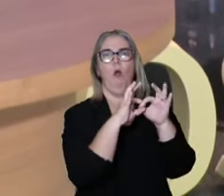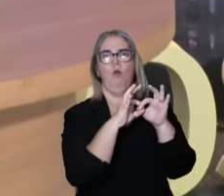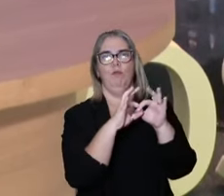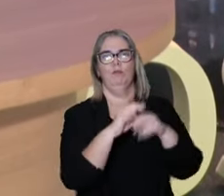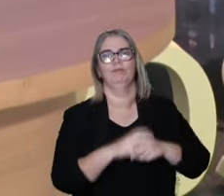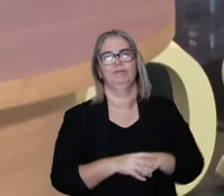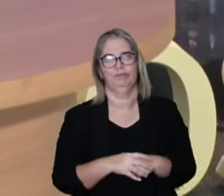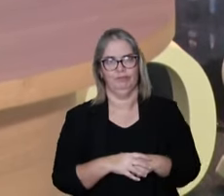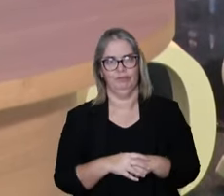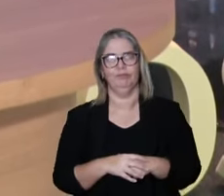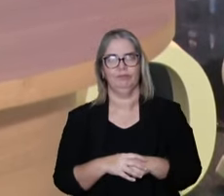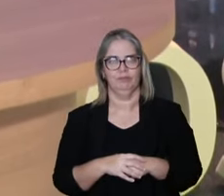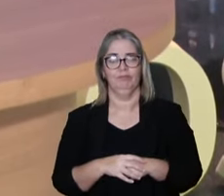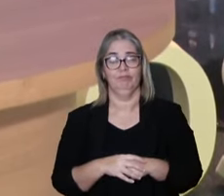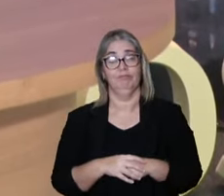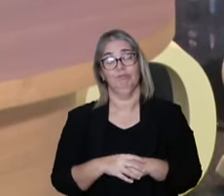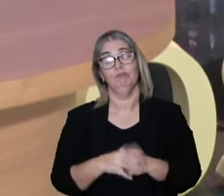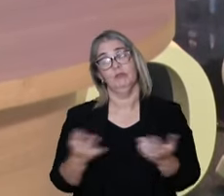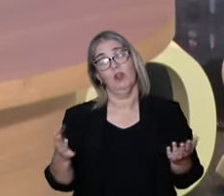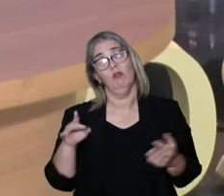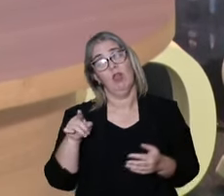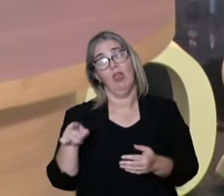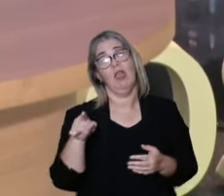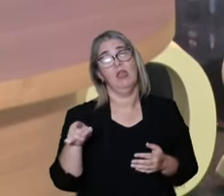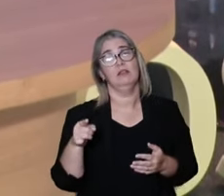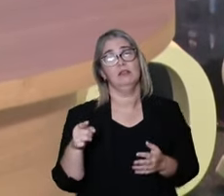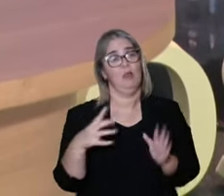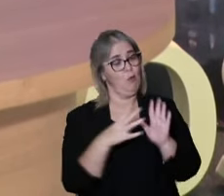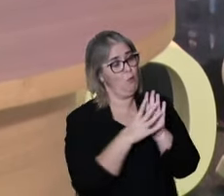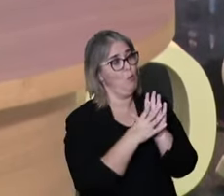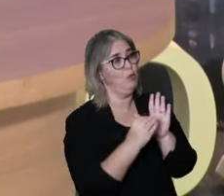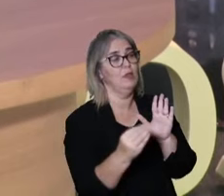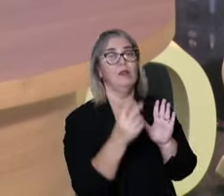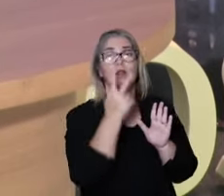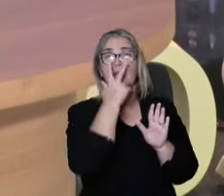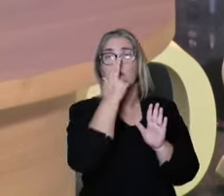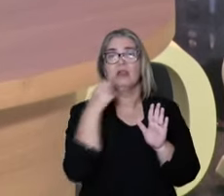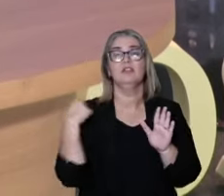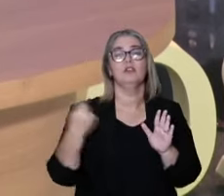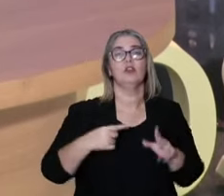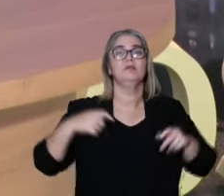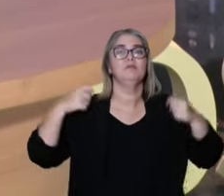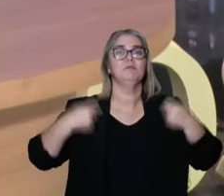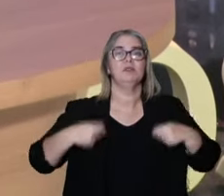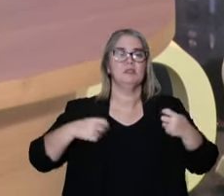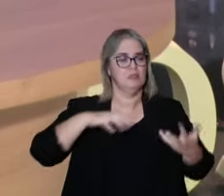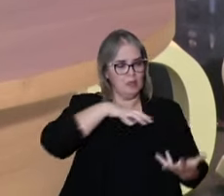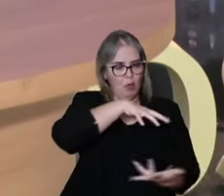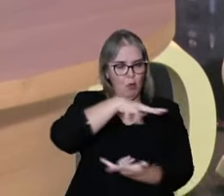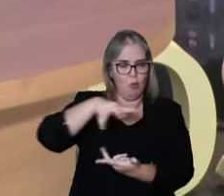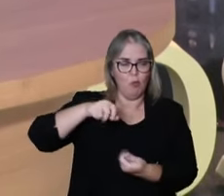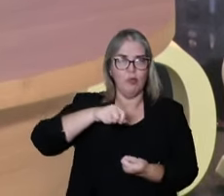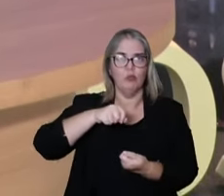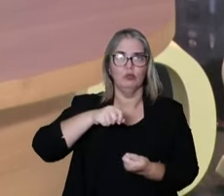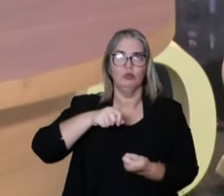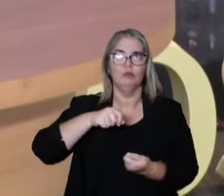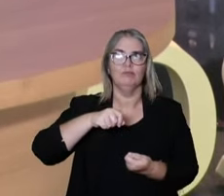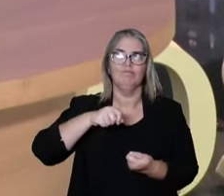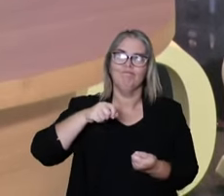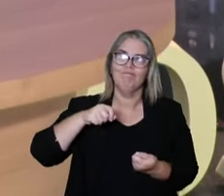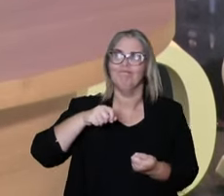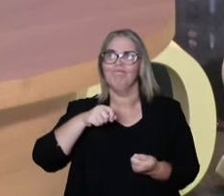And so the expectation that once we have a moment of